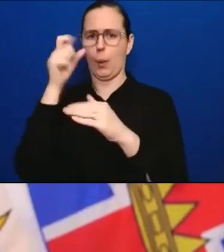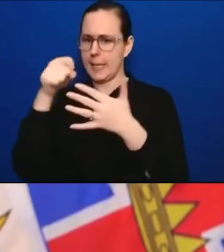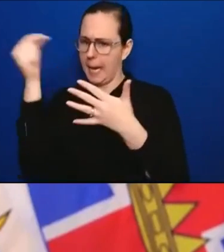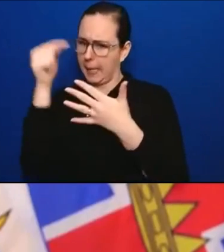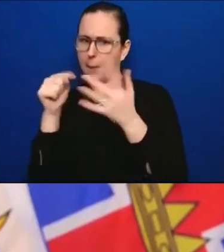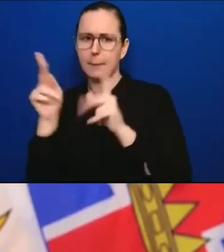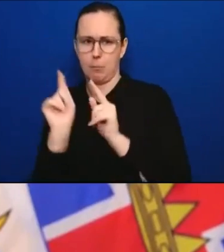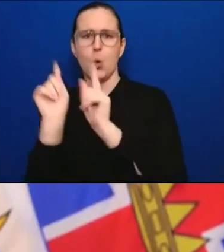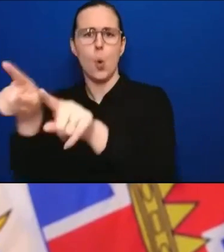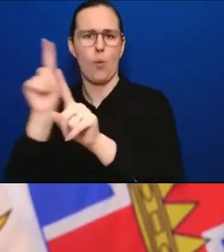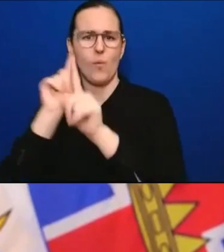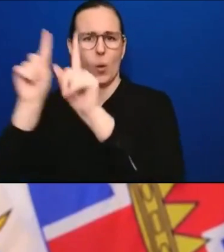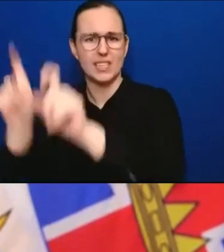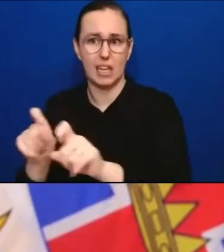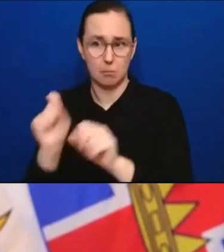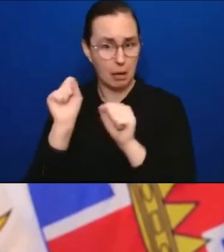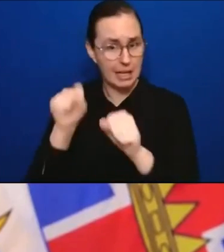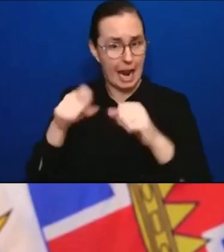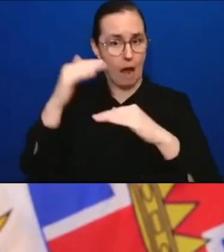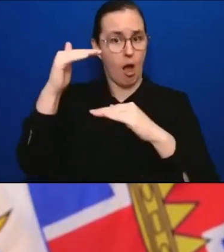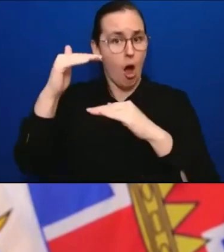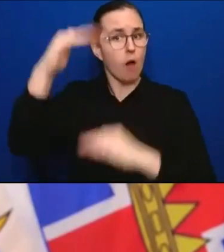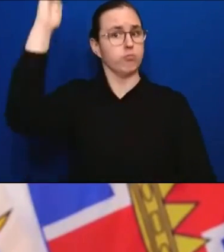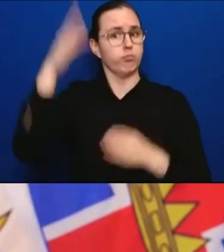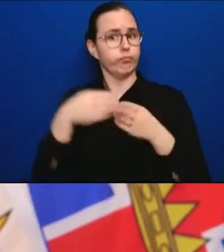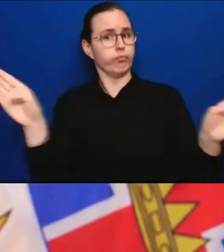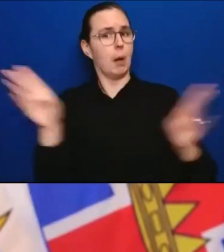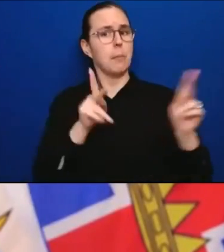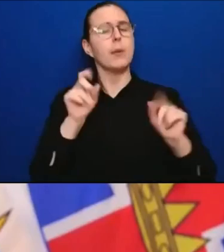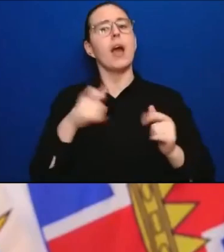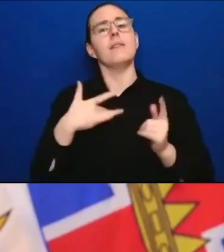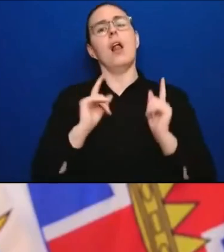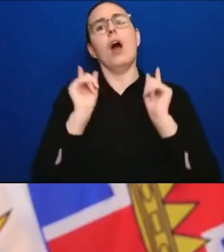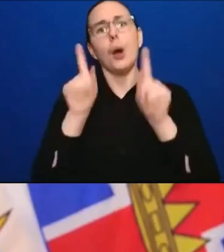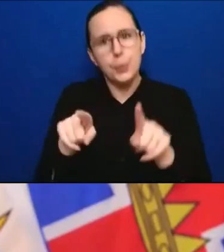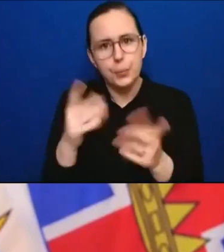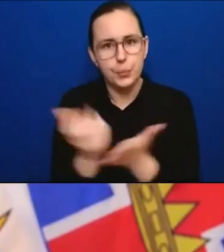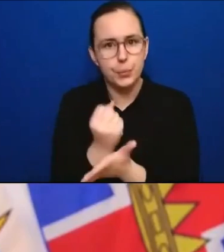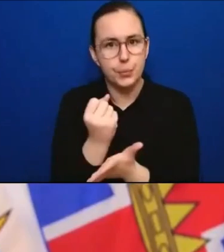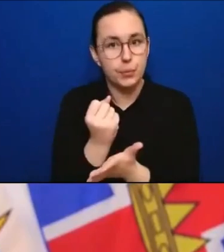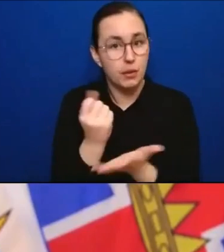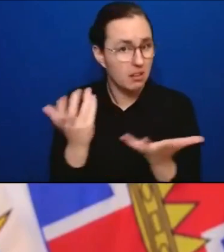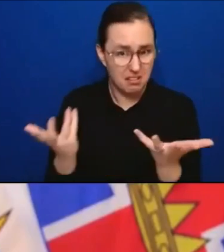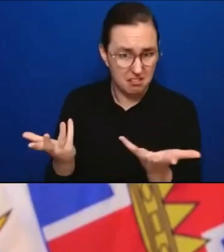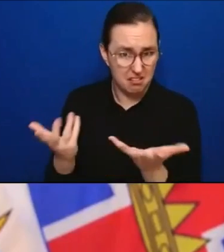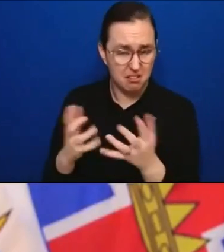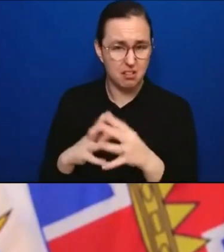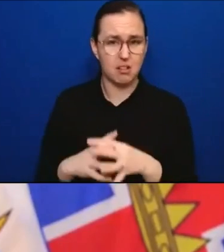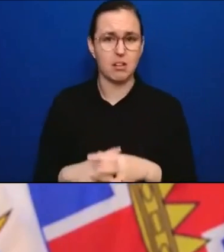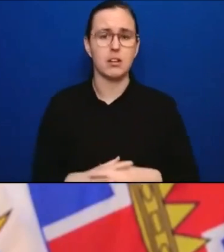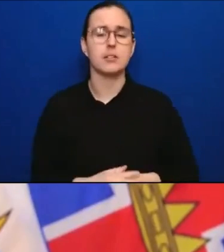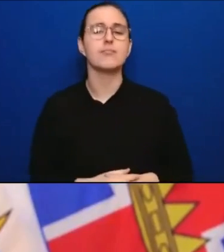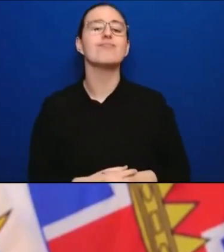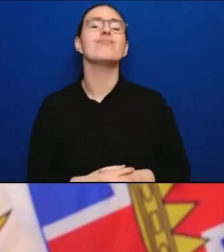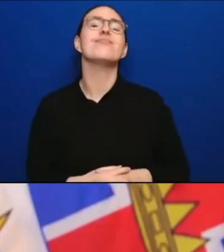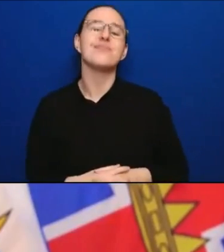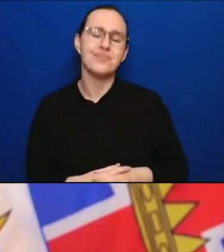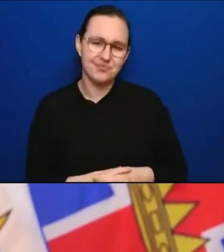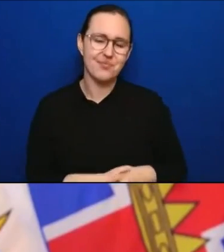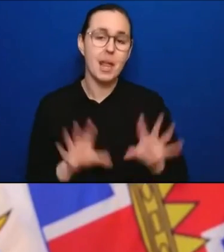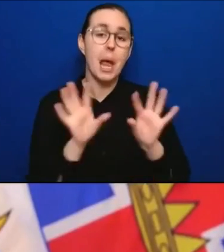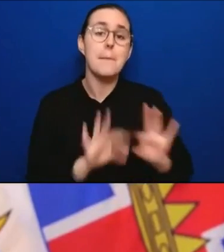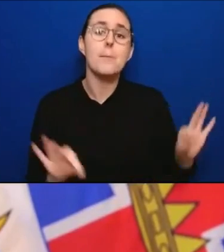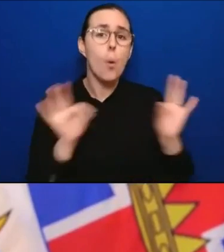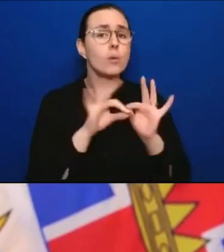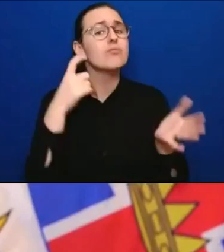important that we recognize that there are people who even with vaccination still remain at risk.